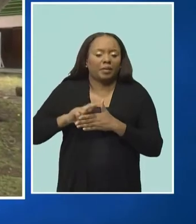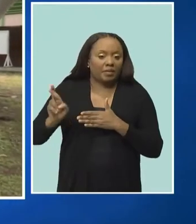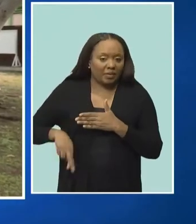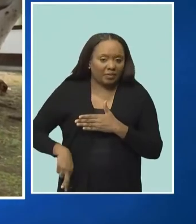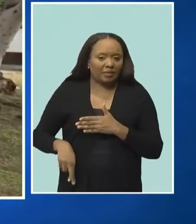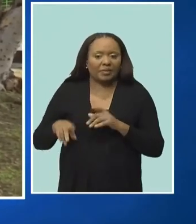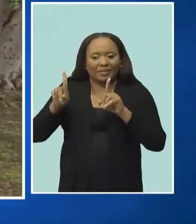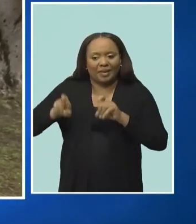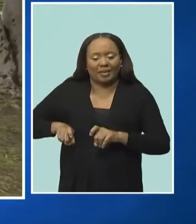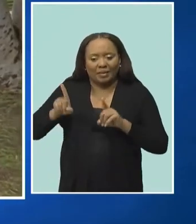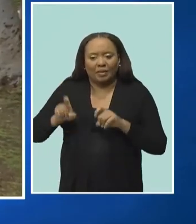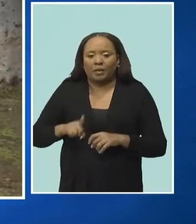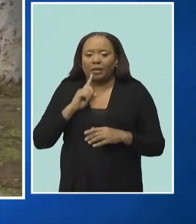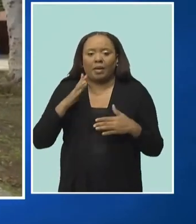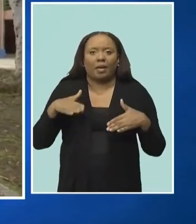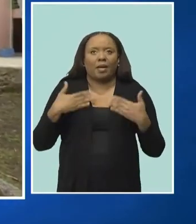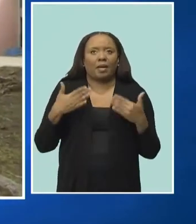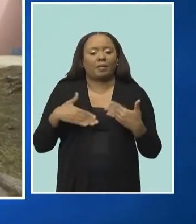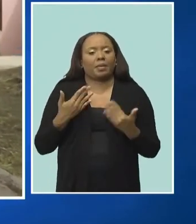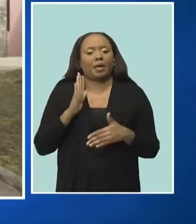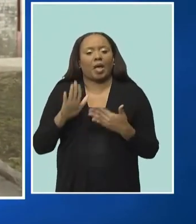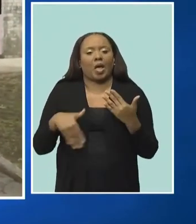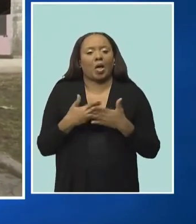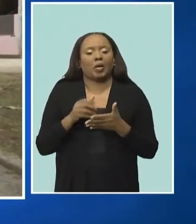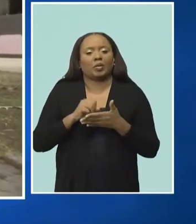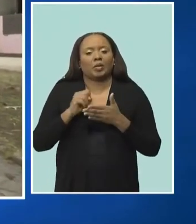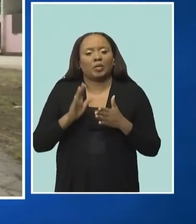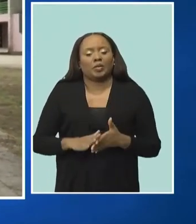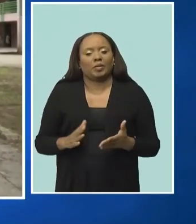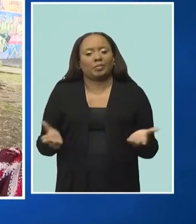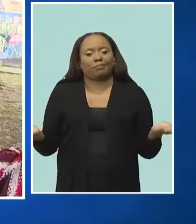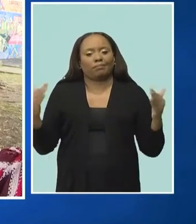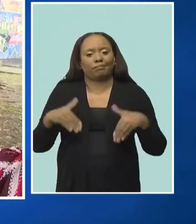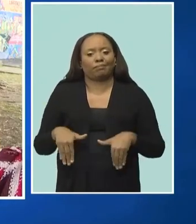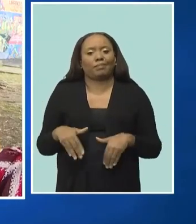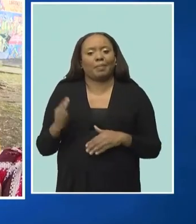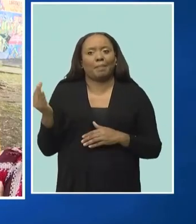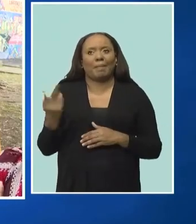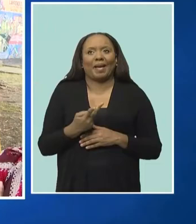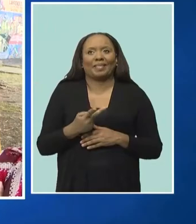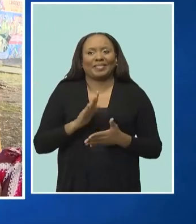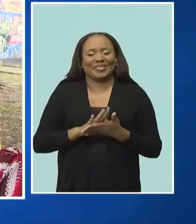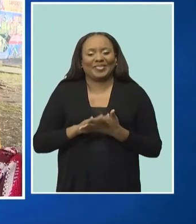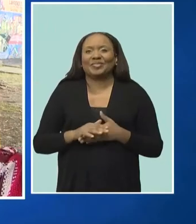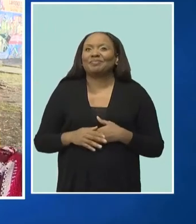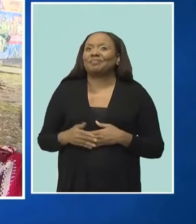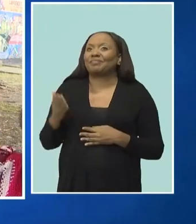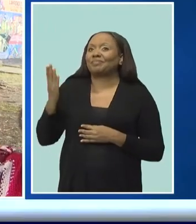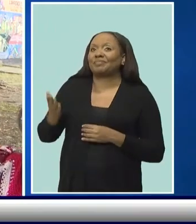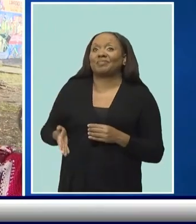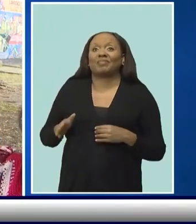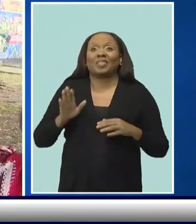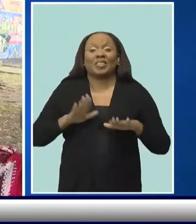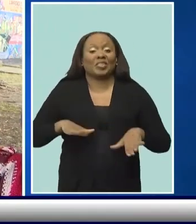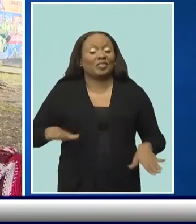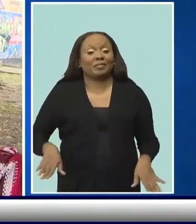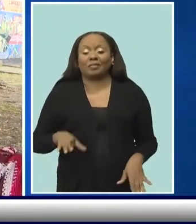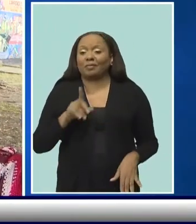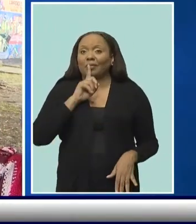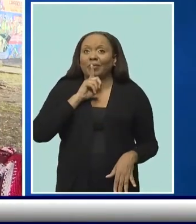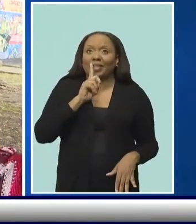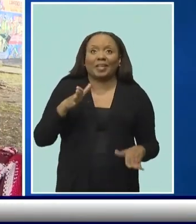and was happy to have the full student body back at the school. The children seem to be very happy to be back at school. From the